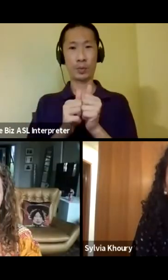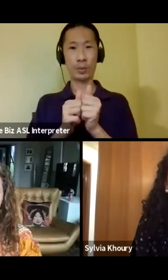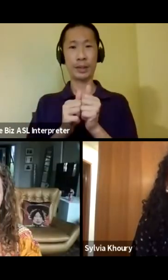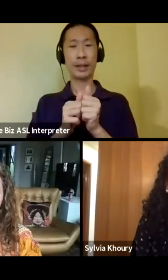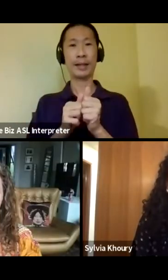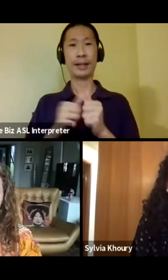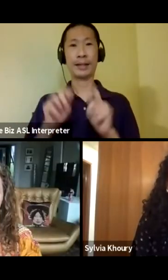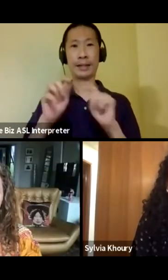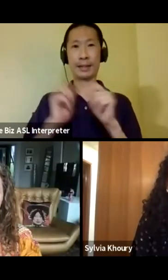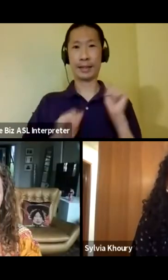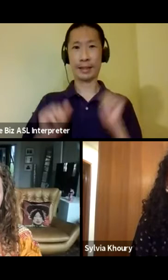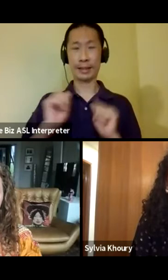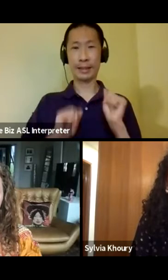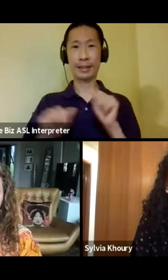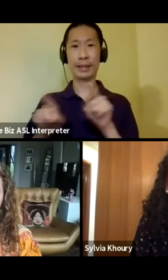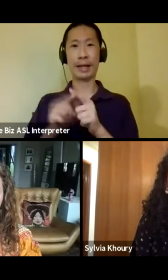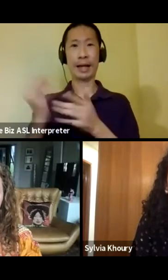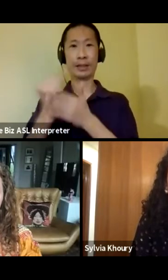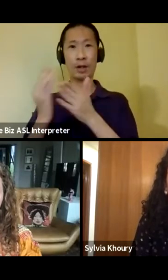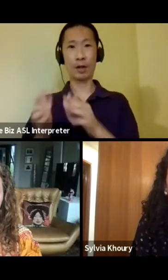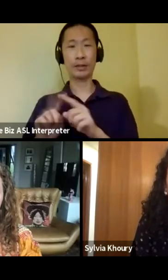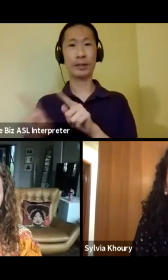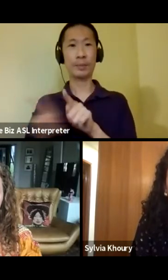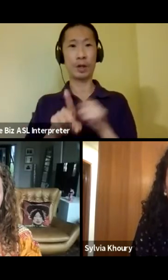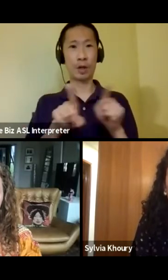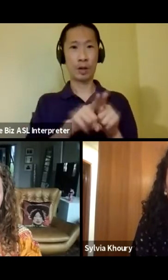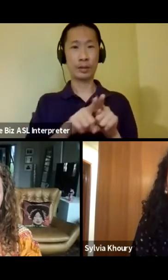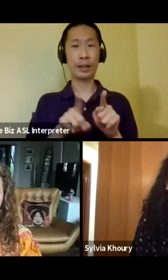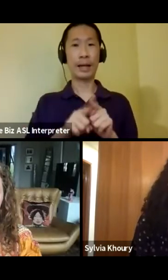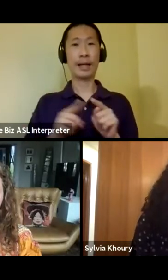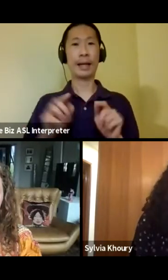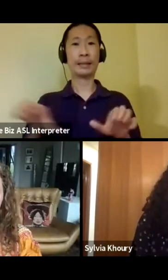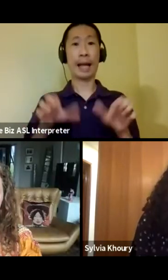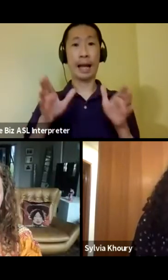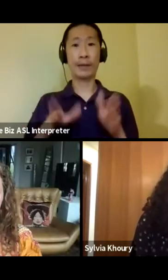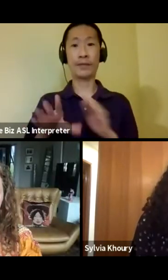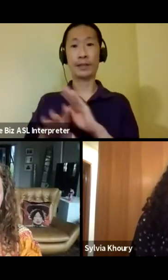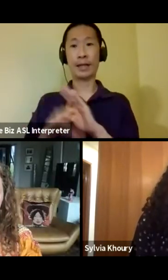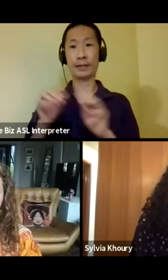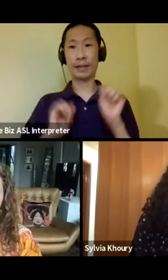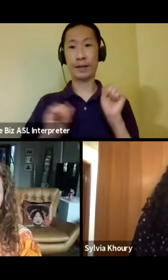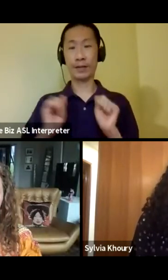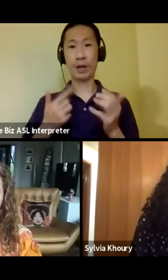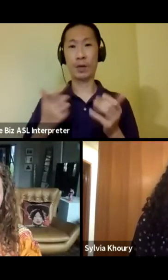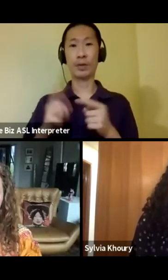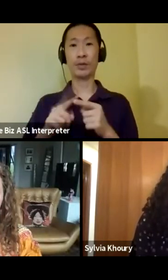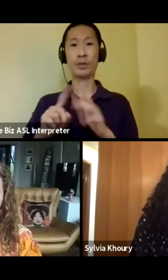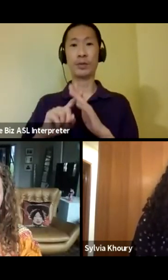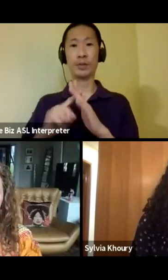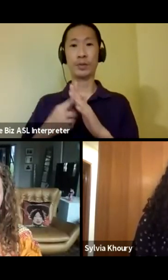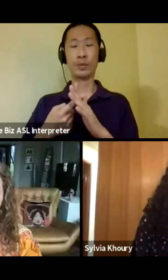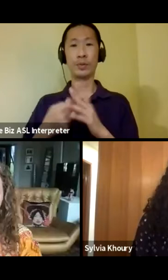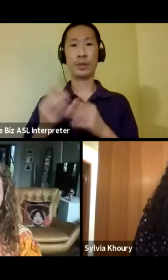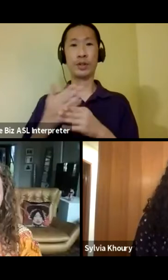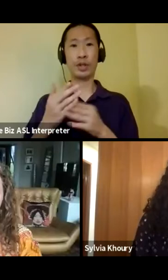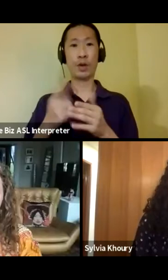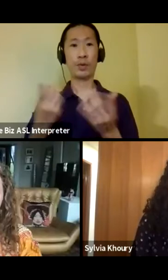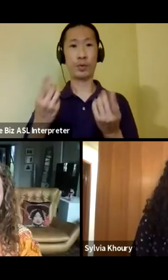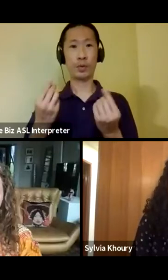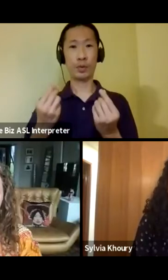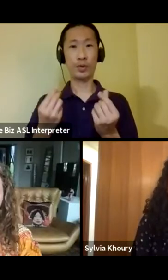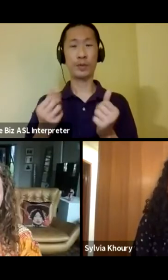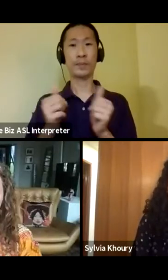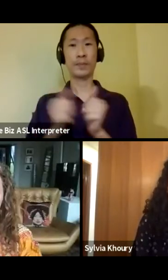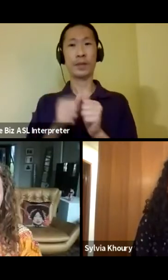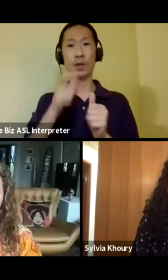the theater uh as artists but also as activists outside of theater and i'd love for you to share a little bit about what you do and who you